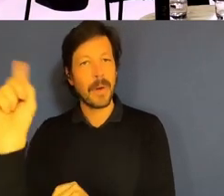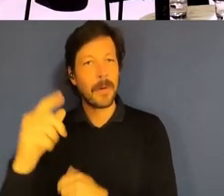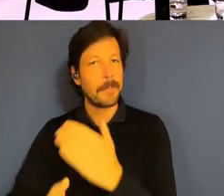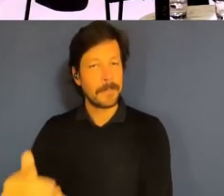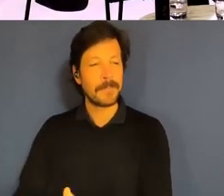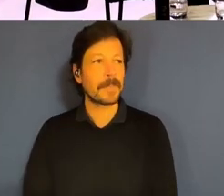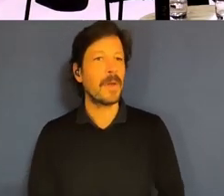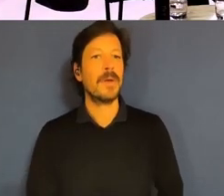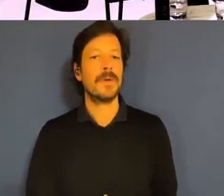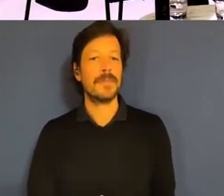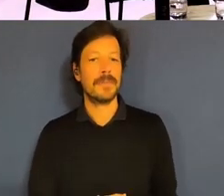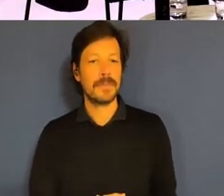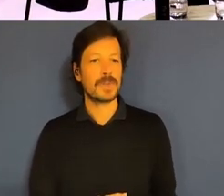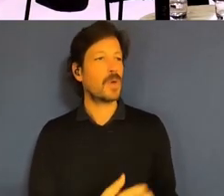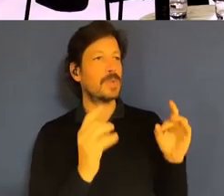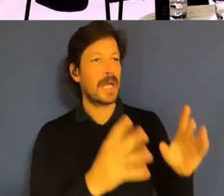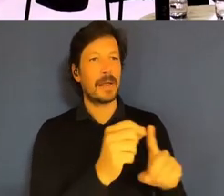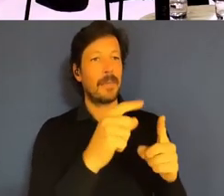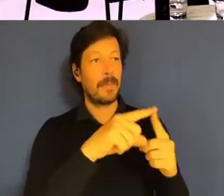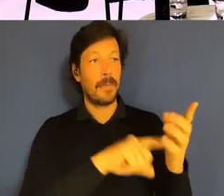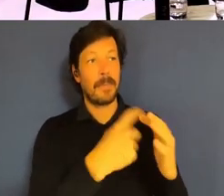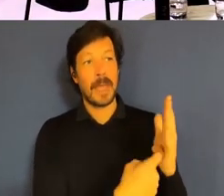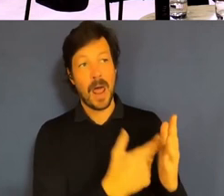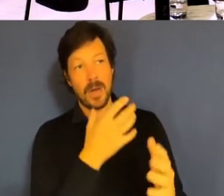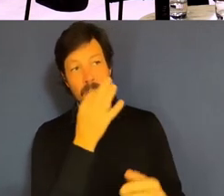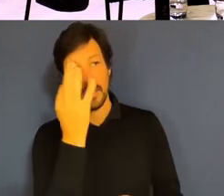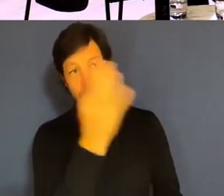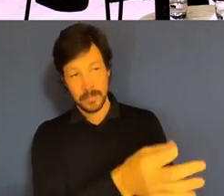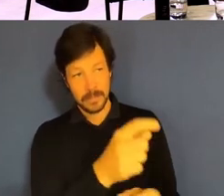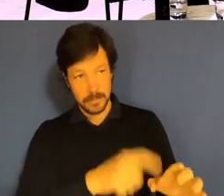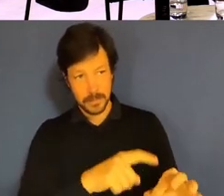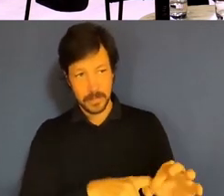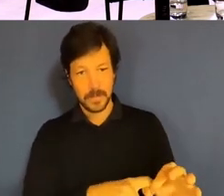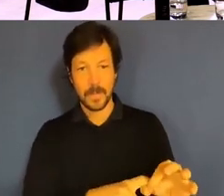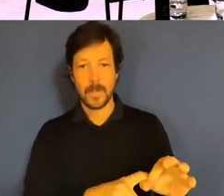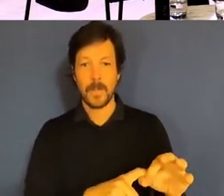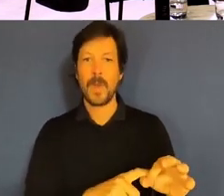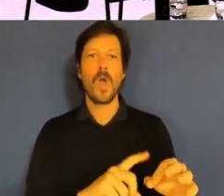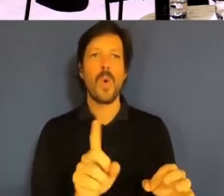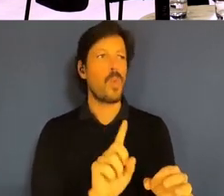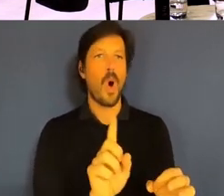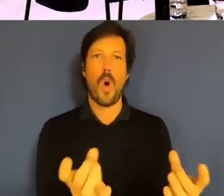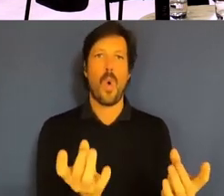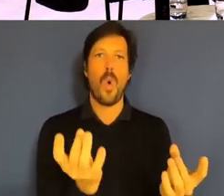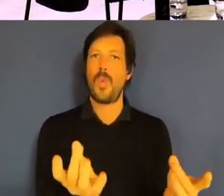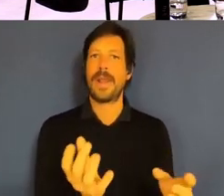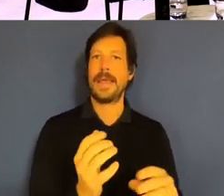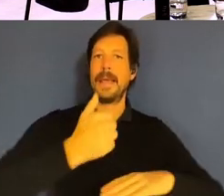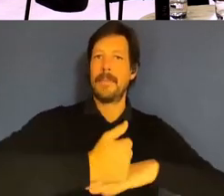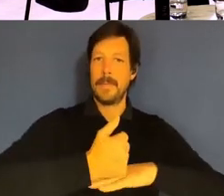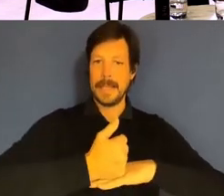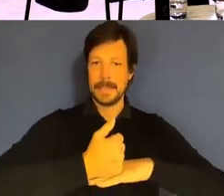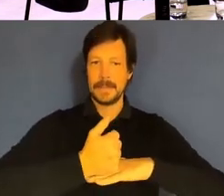of the panellists, but as I said, starting with you, Peter, what has already been implemented or what changes do you